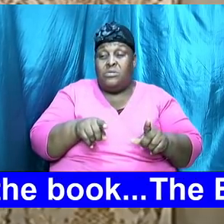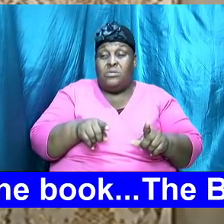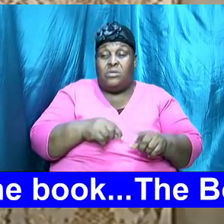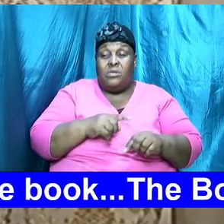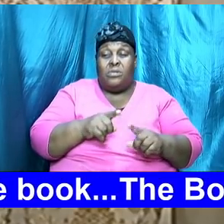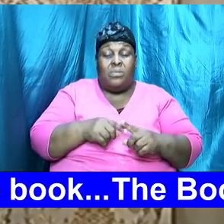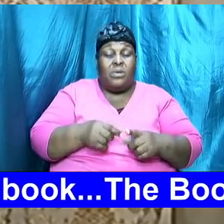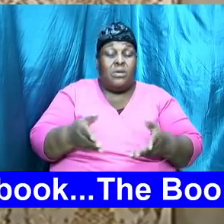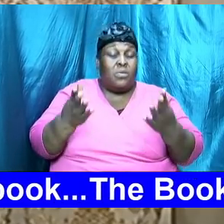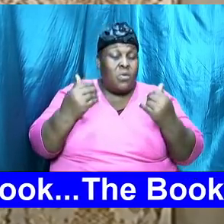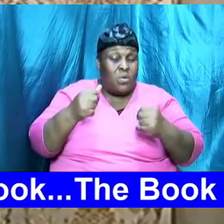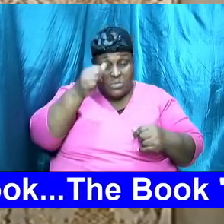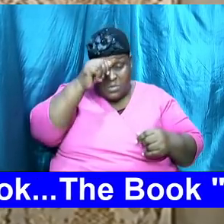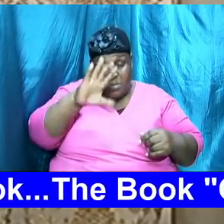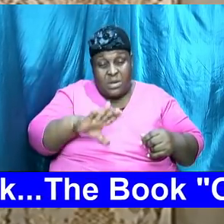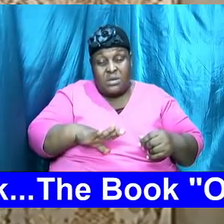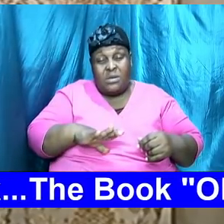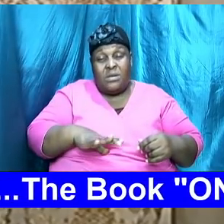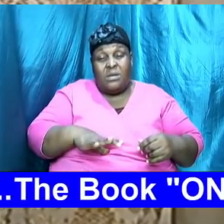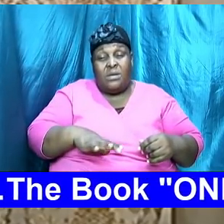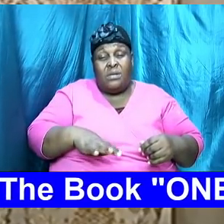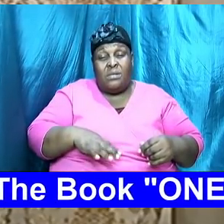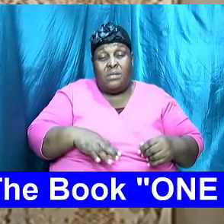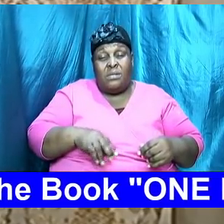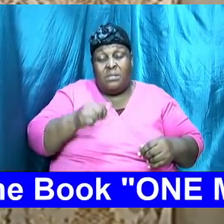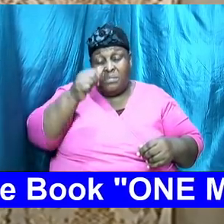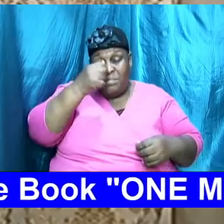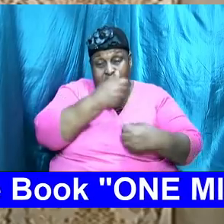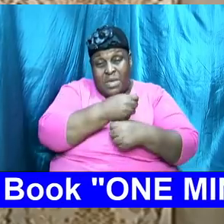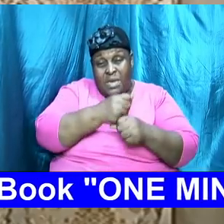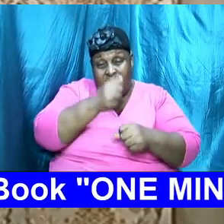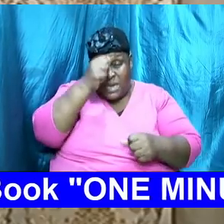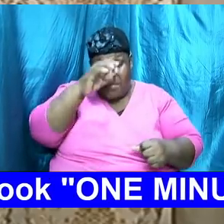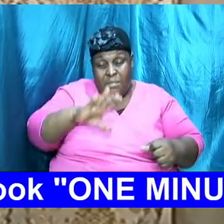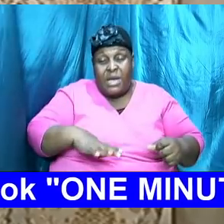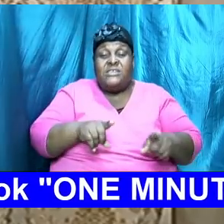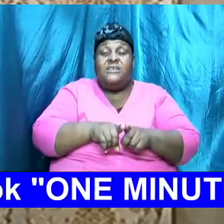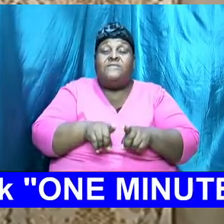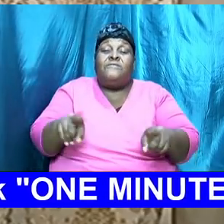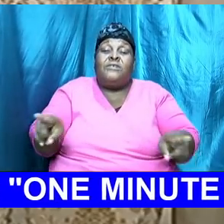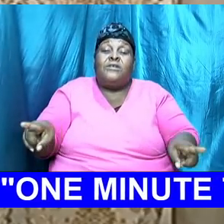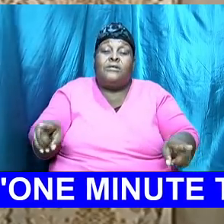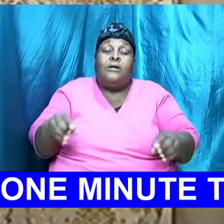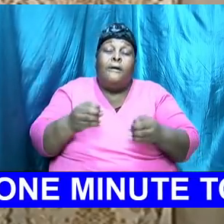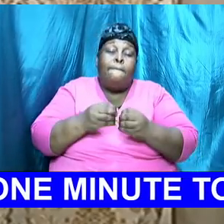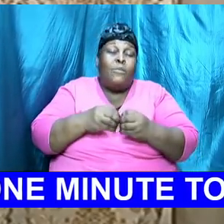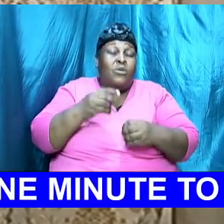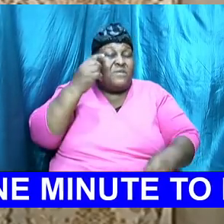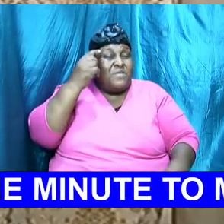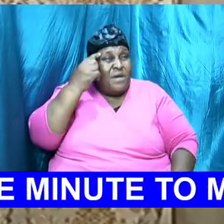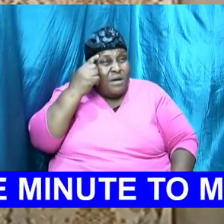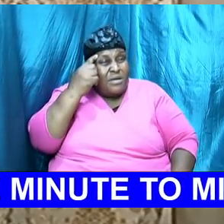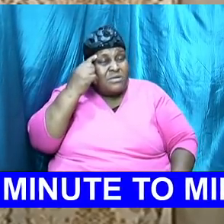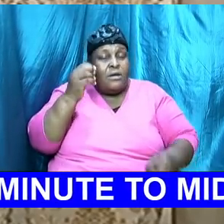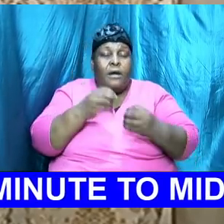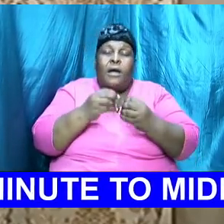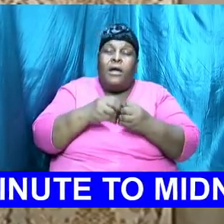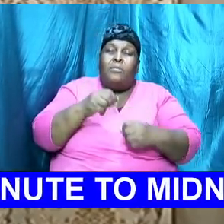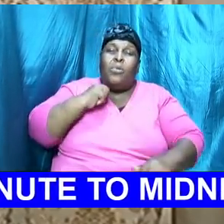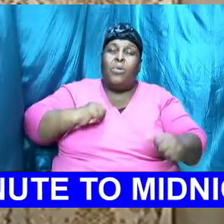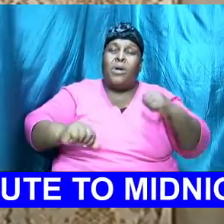his coming into being was different more thought more action